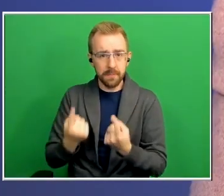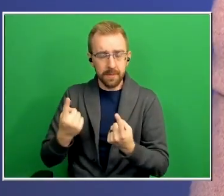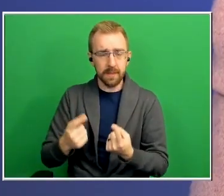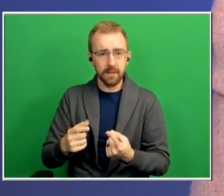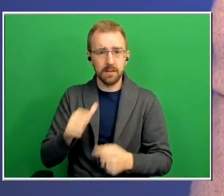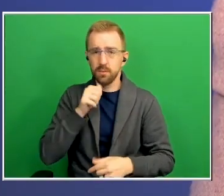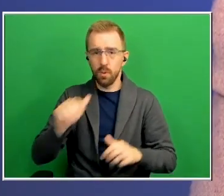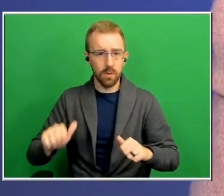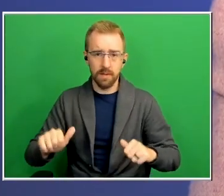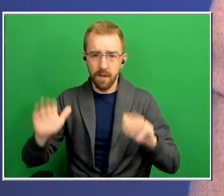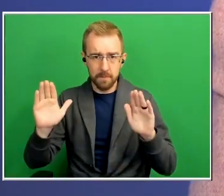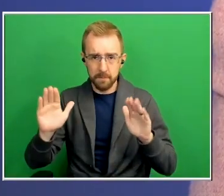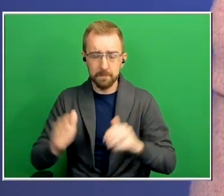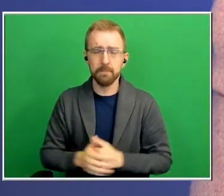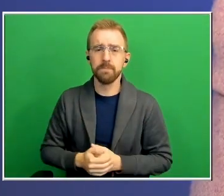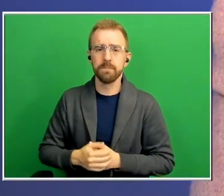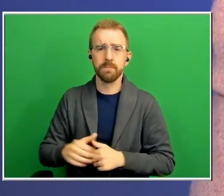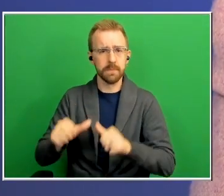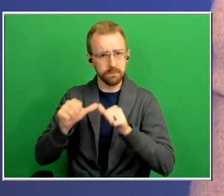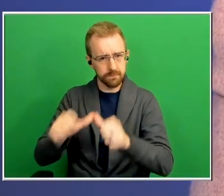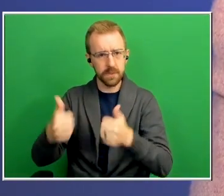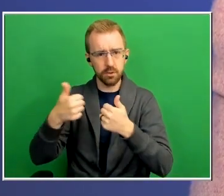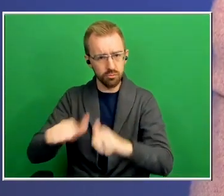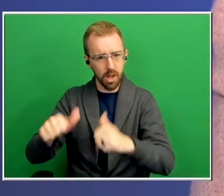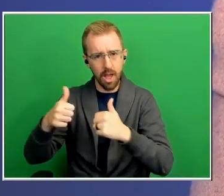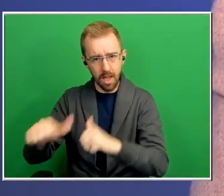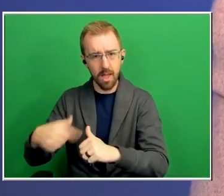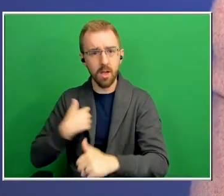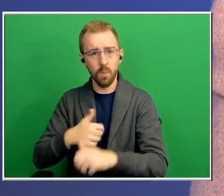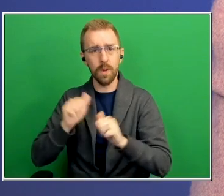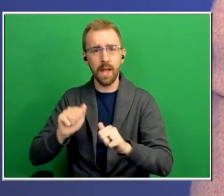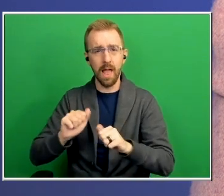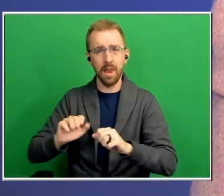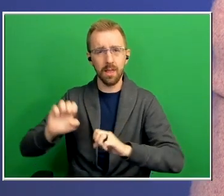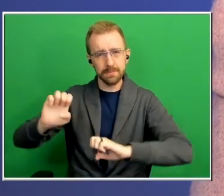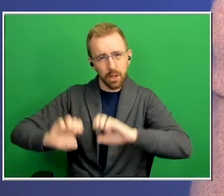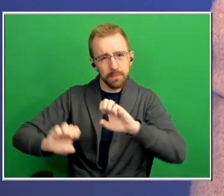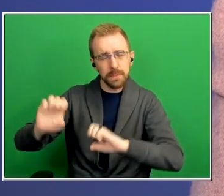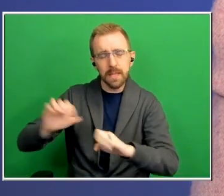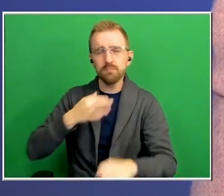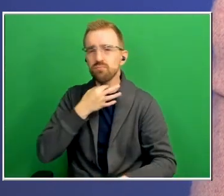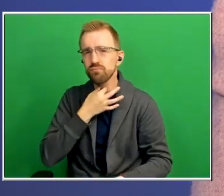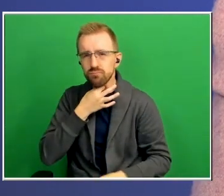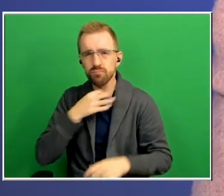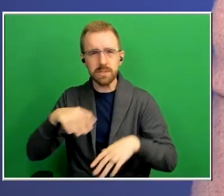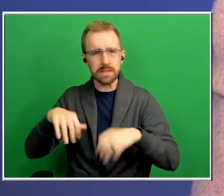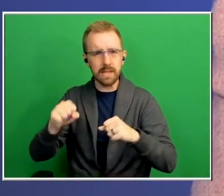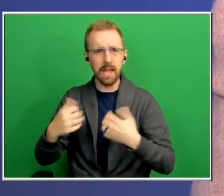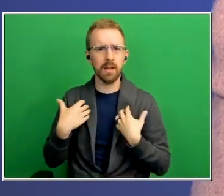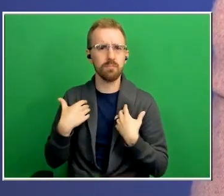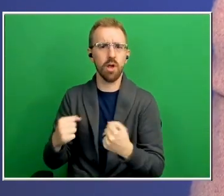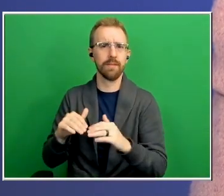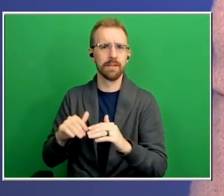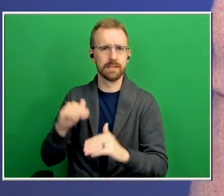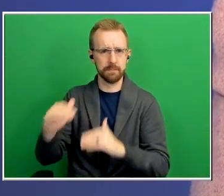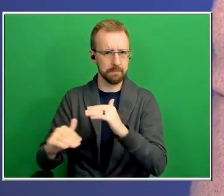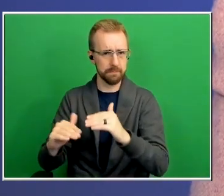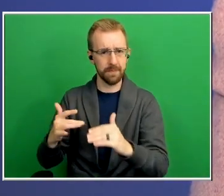we keep trying and we can experiment and take brave steps even if it's something out of comfort zone